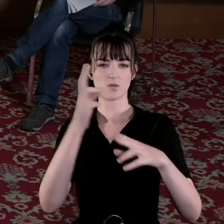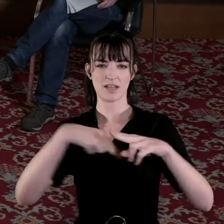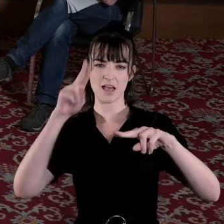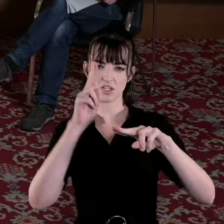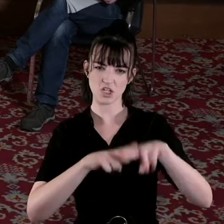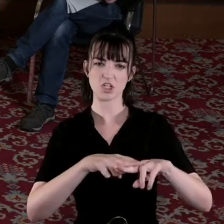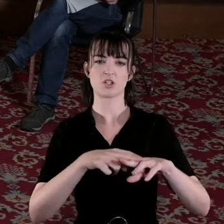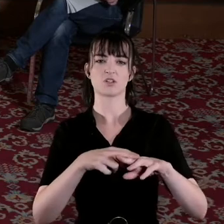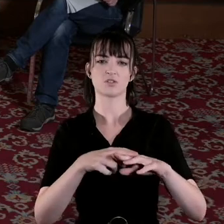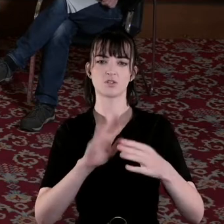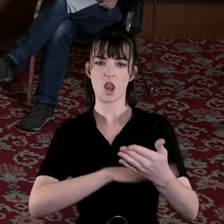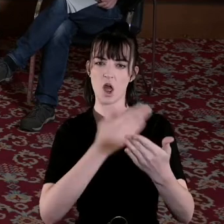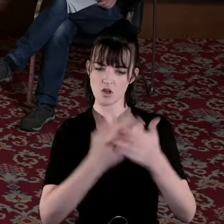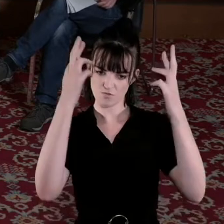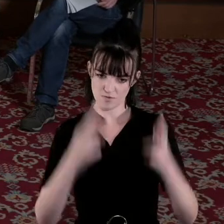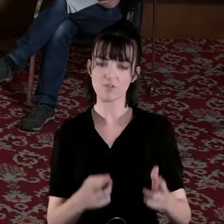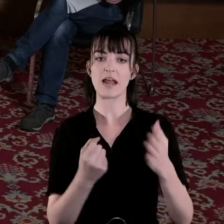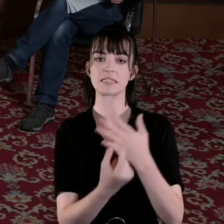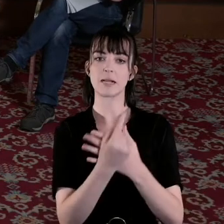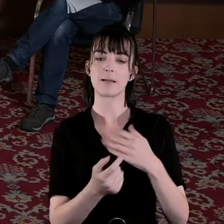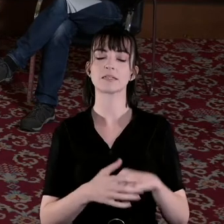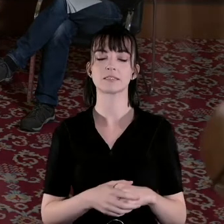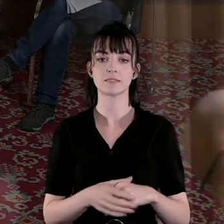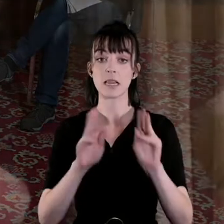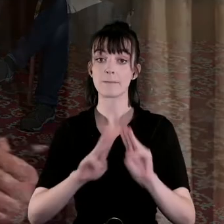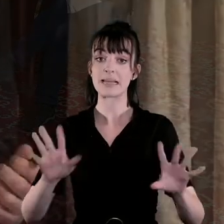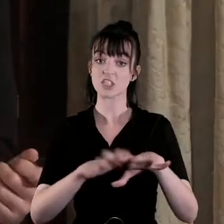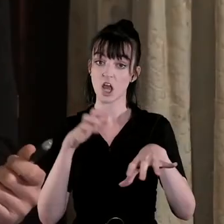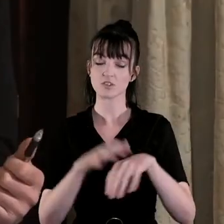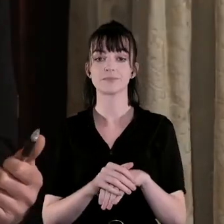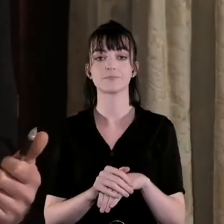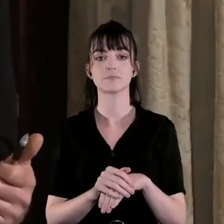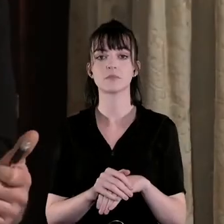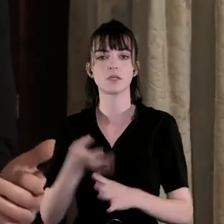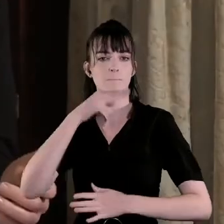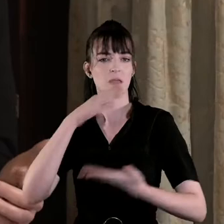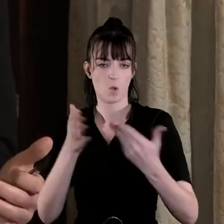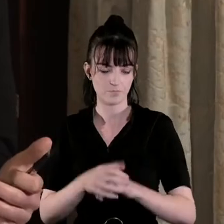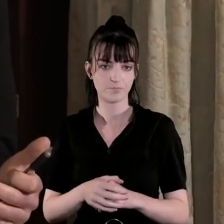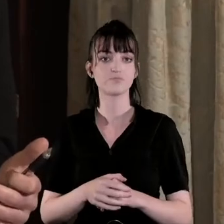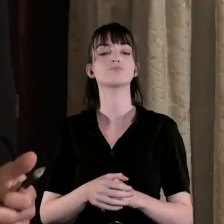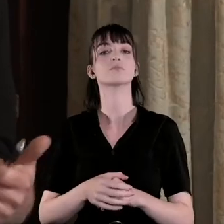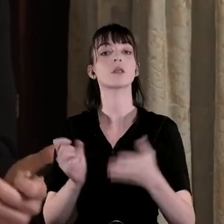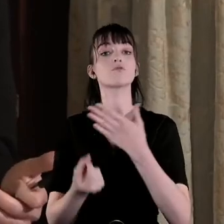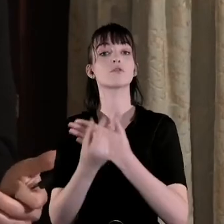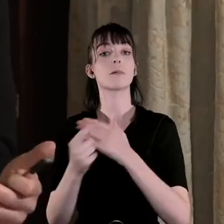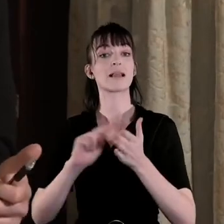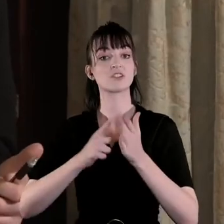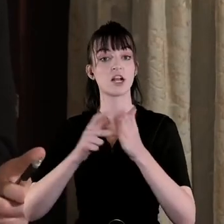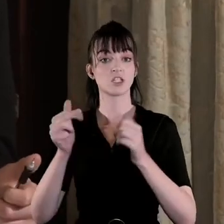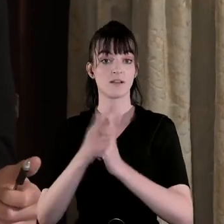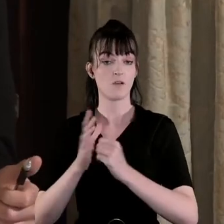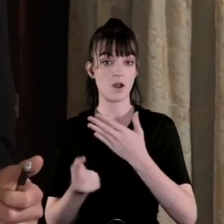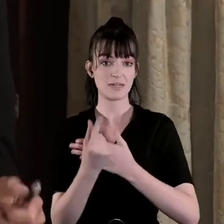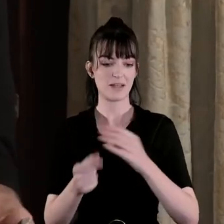vindication at the peace congress so in other words the Republican strategy for securing independence in January 1919 it's political